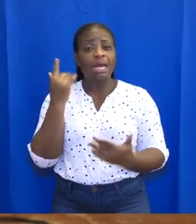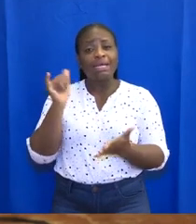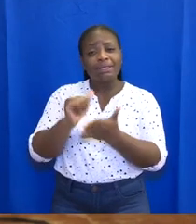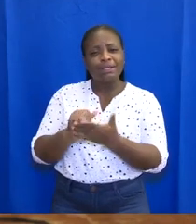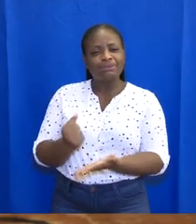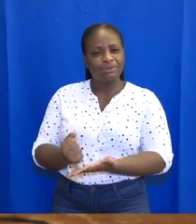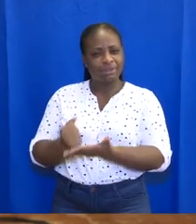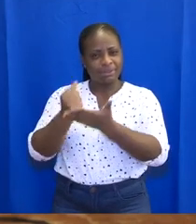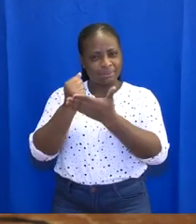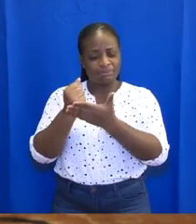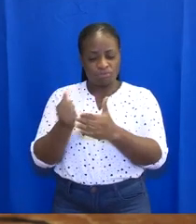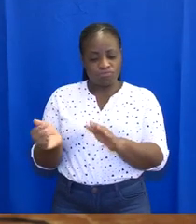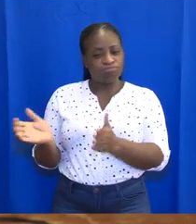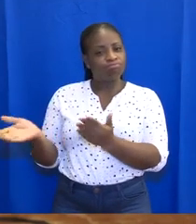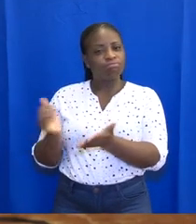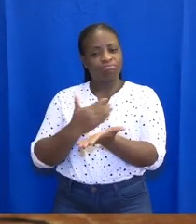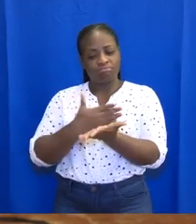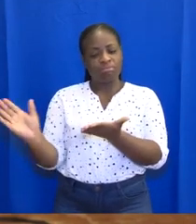in communities,